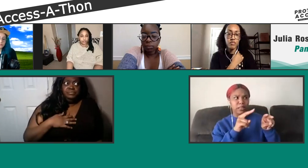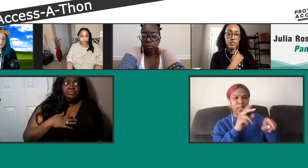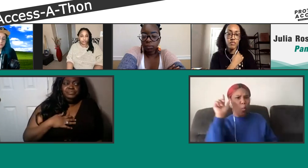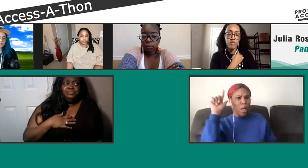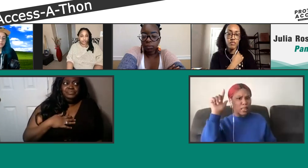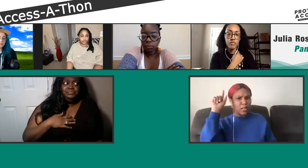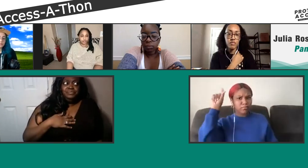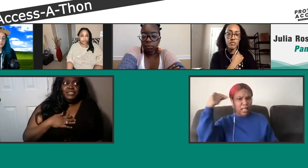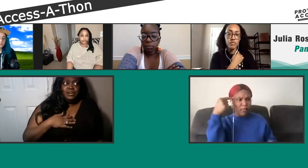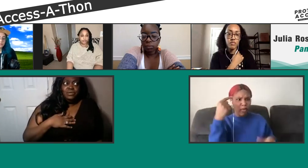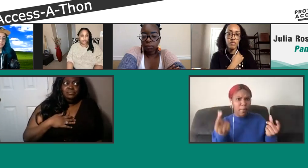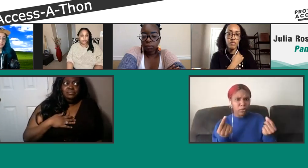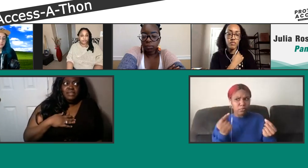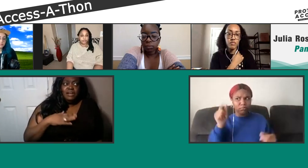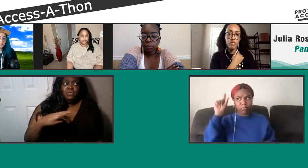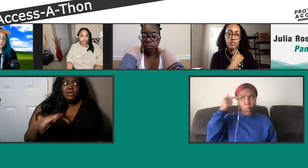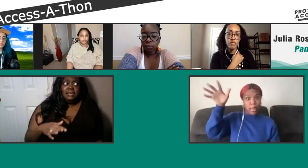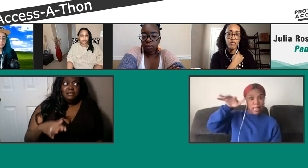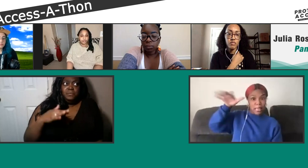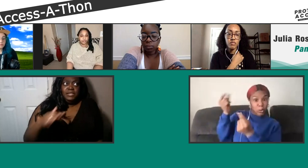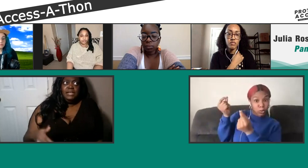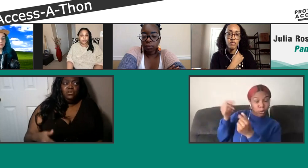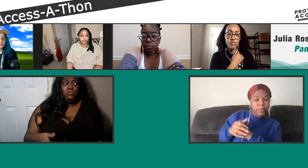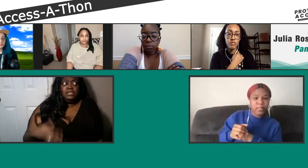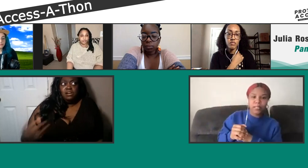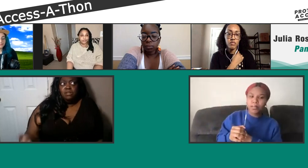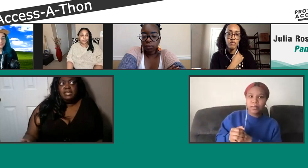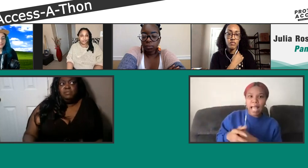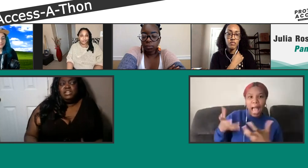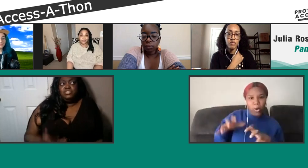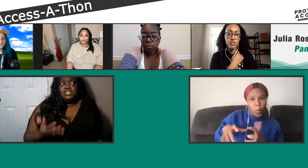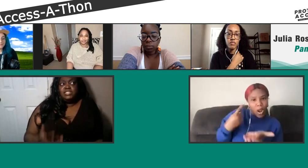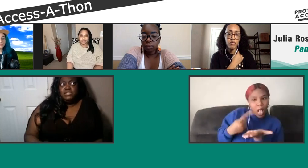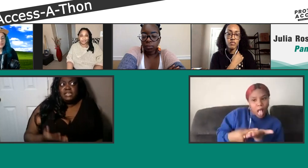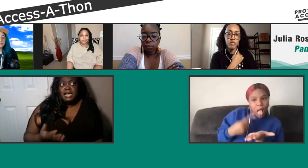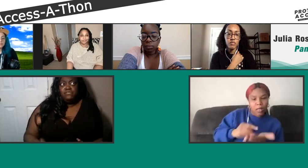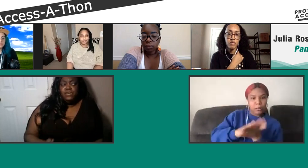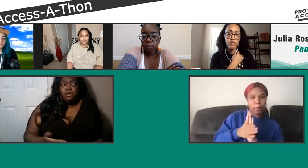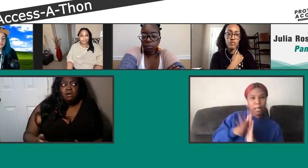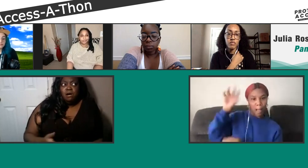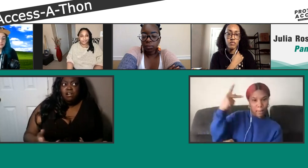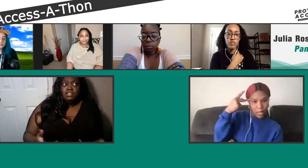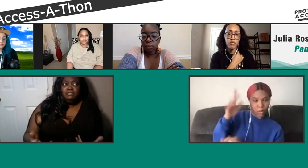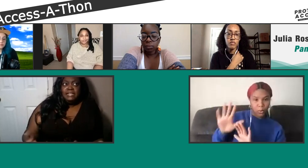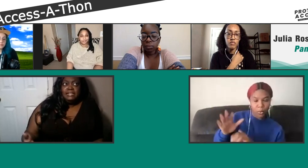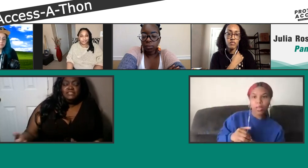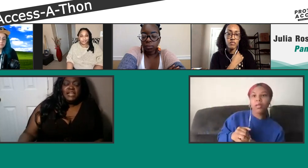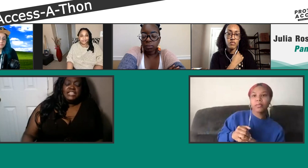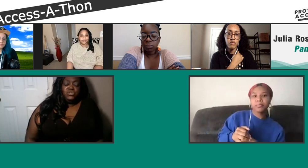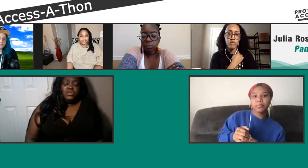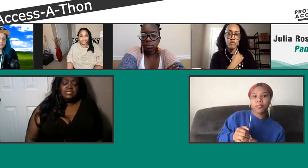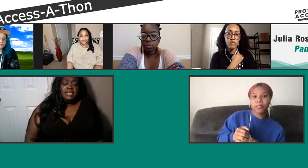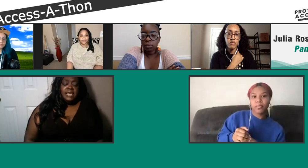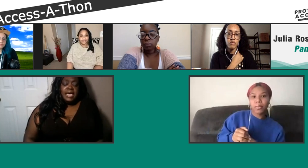you know, I don't want to get political, but the current administration was kind of all my list of